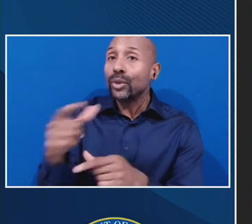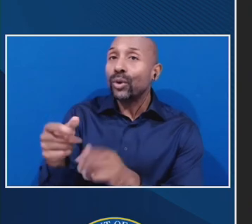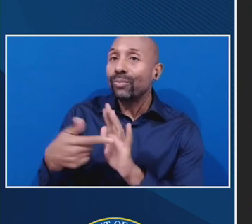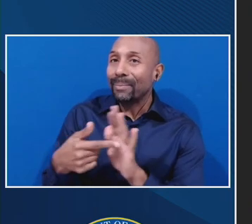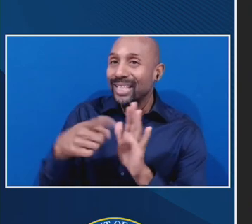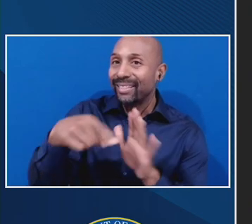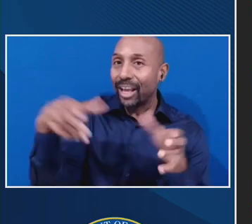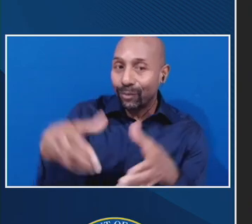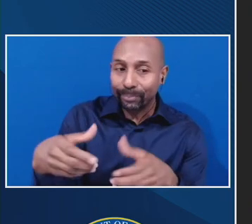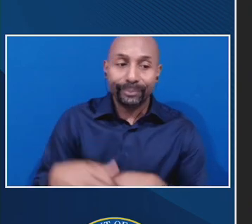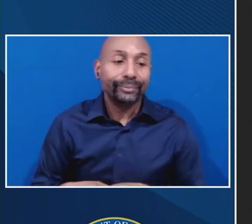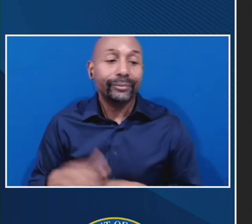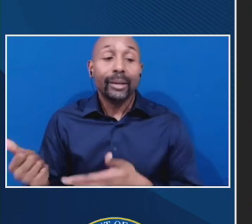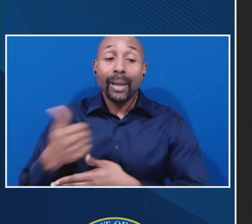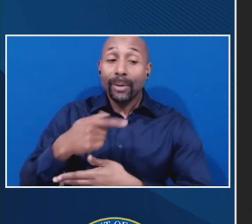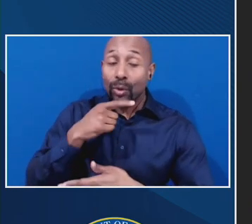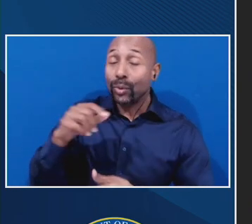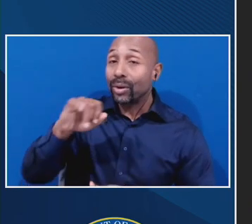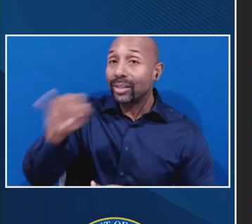Morales. Jesse?